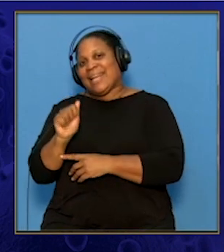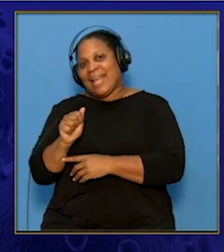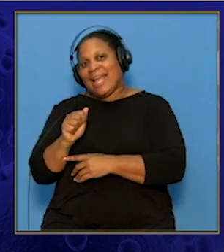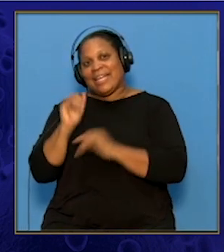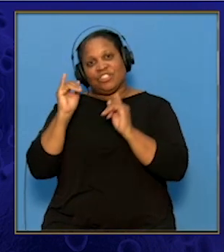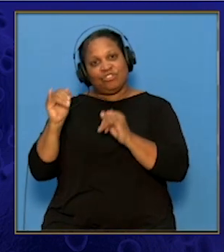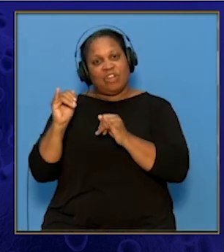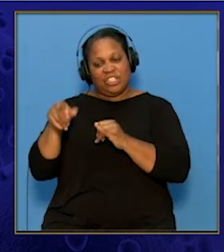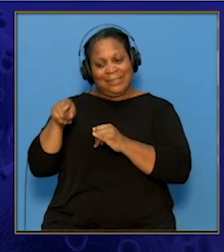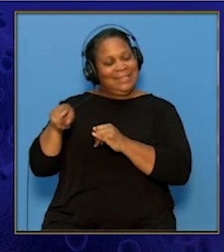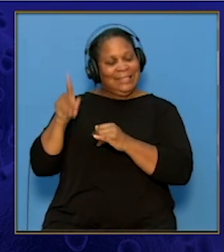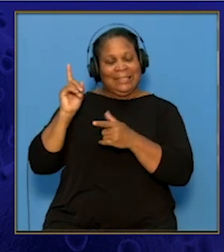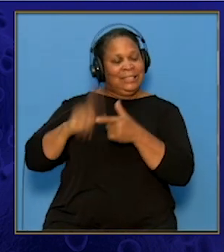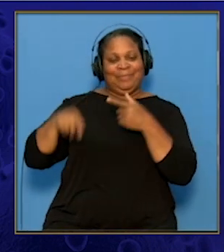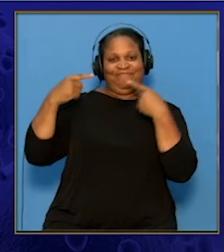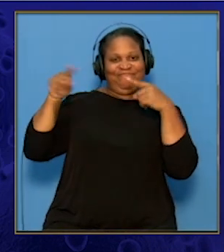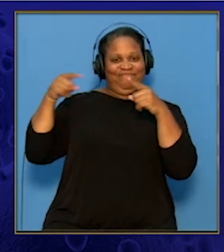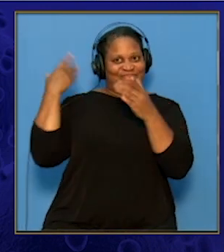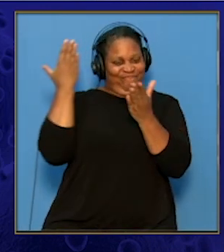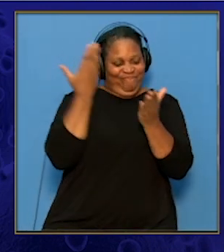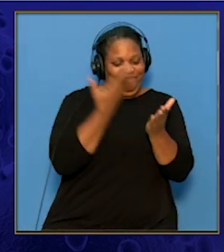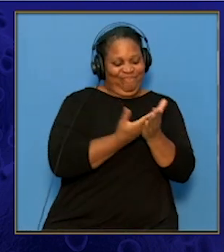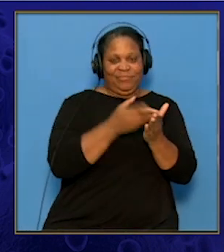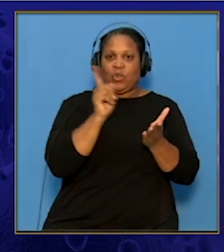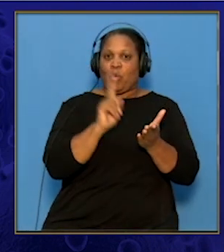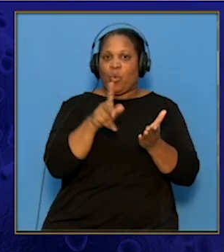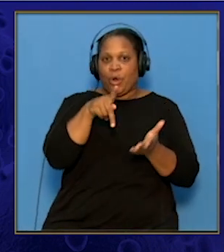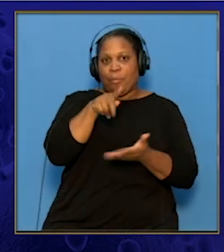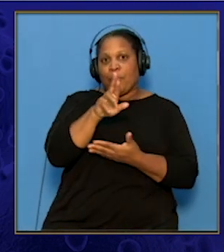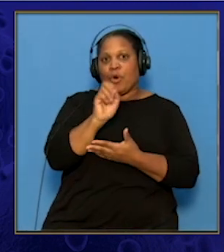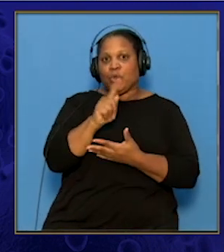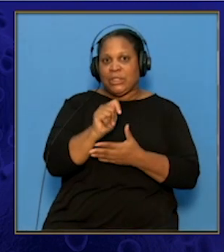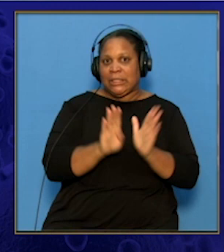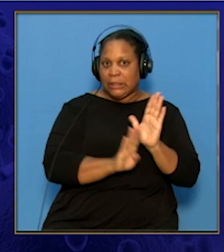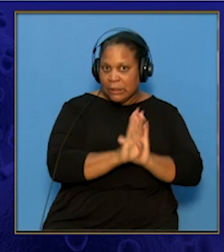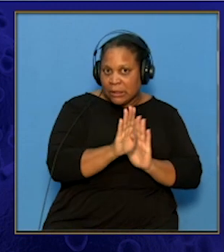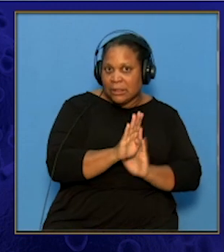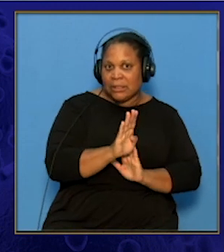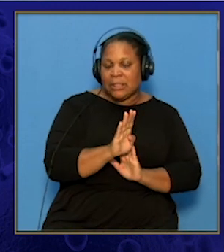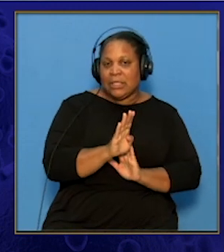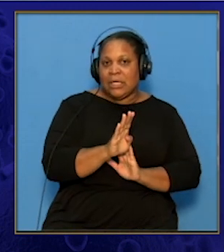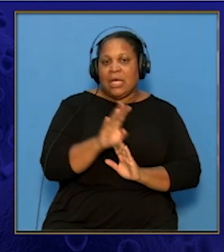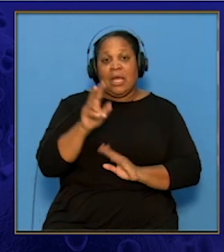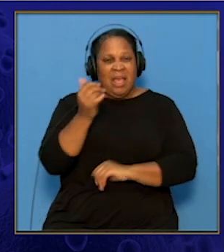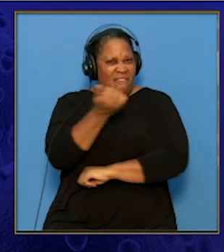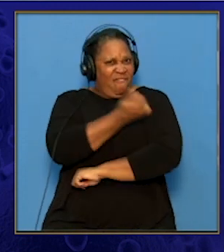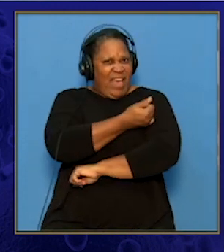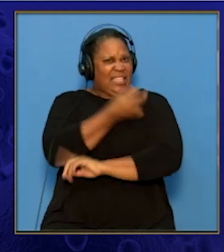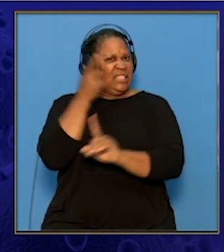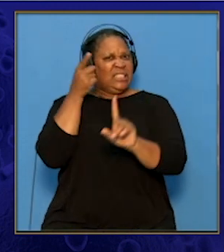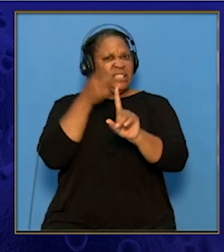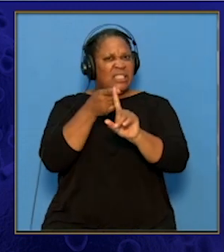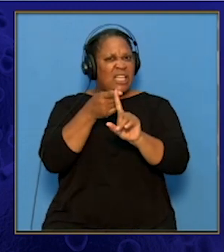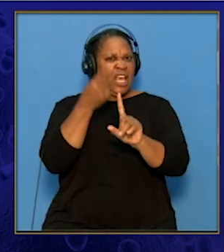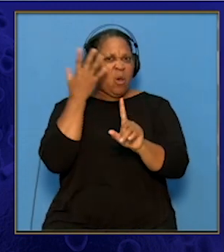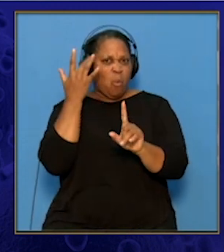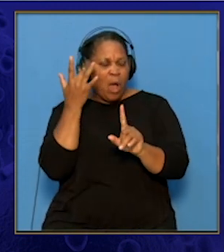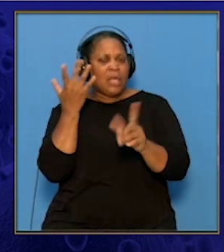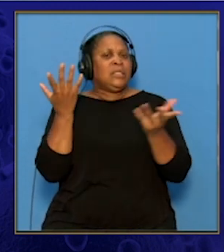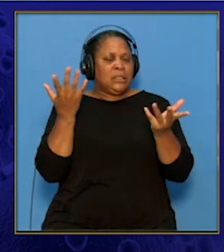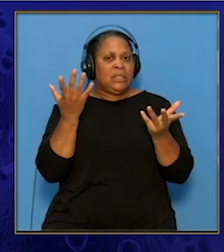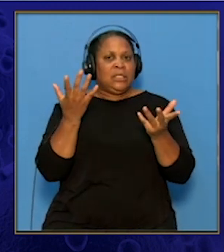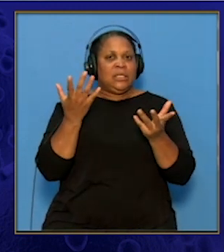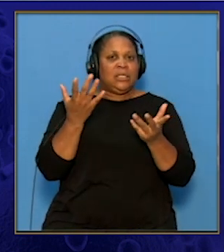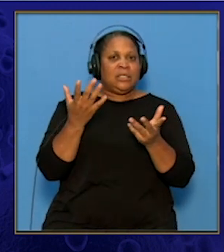would not make it to the place where the protein can be made. A vaccine's aim is to provide active acquired